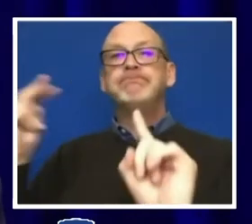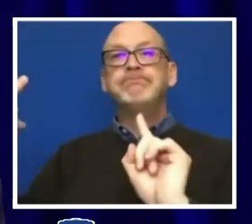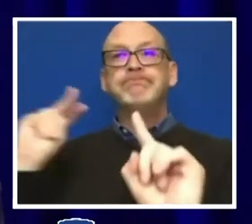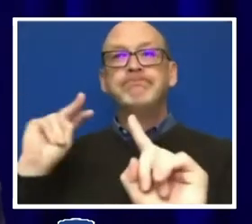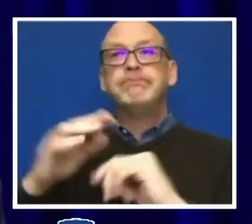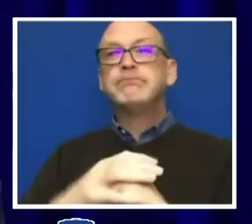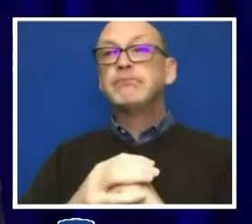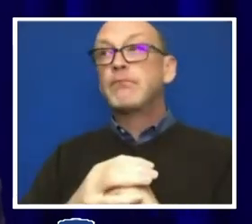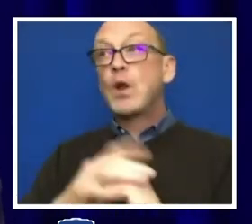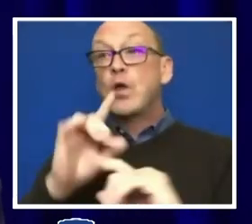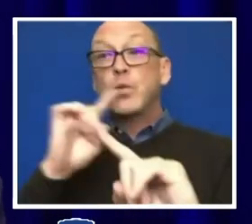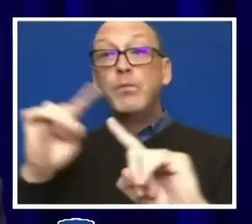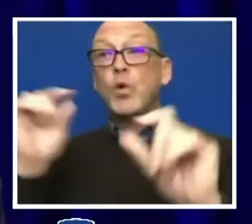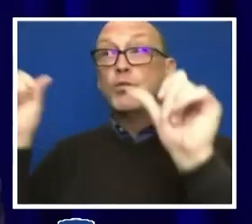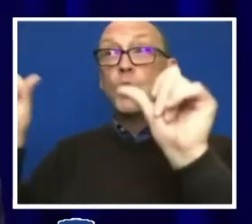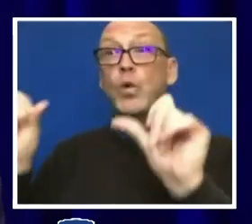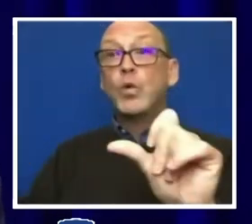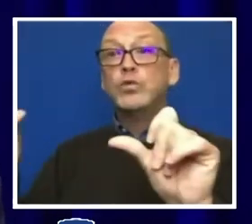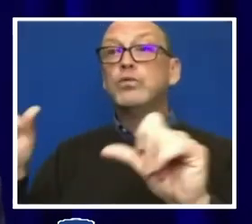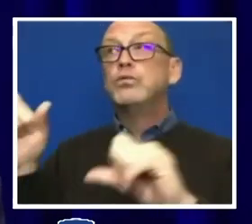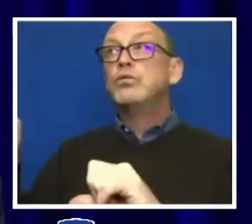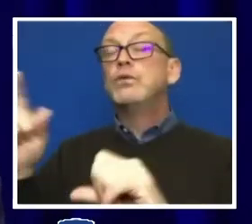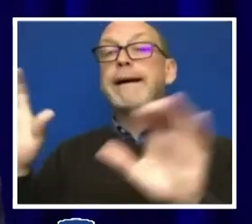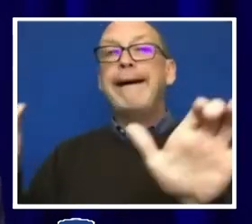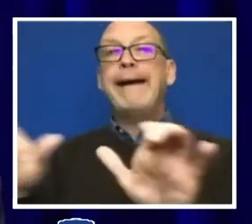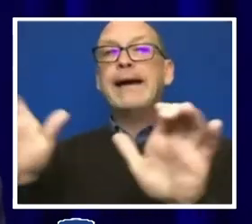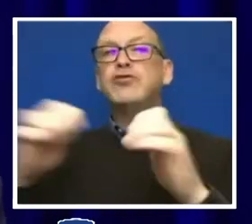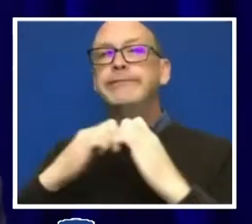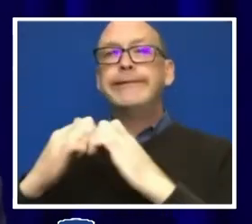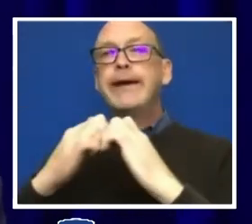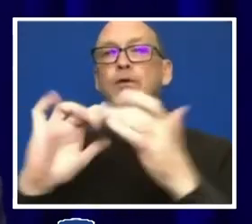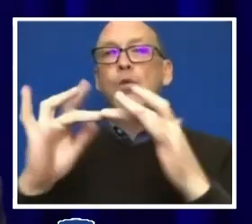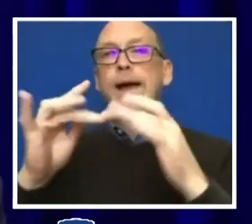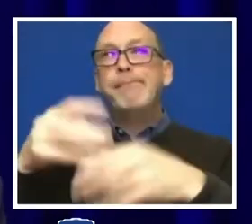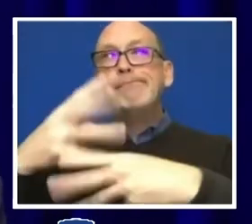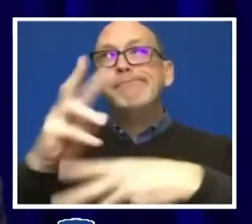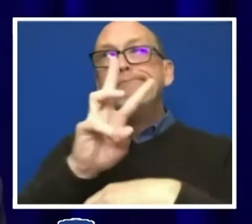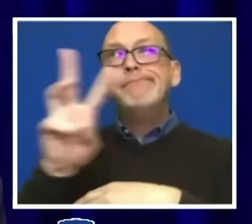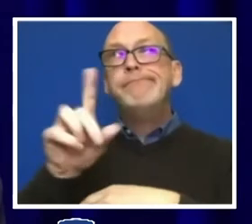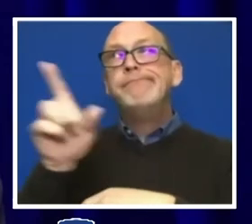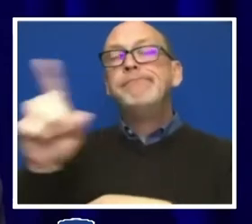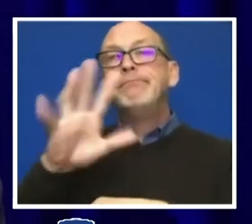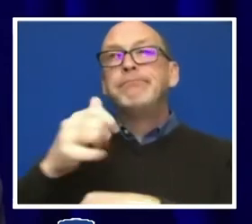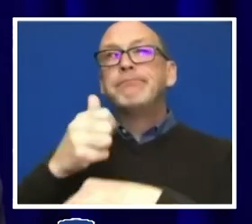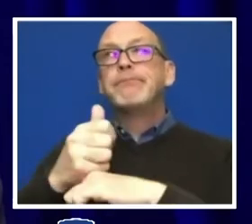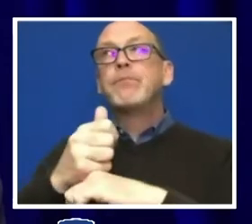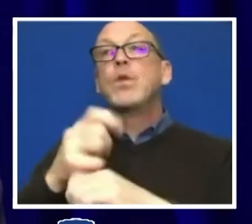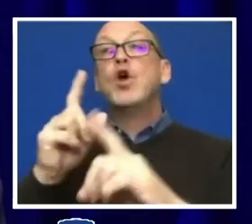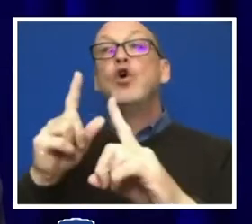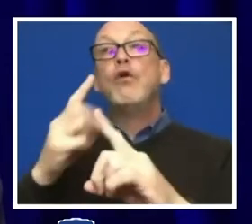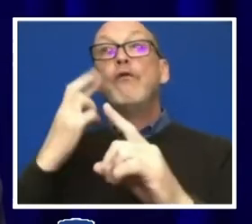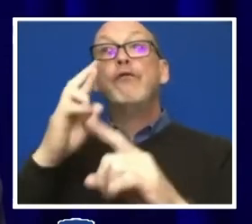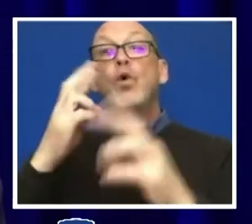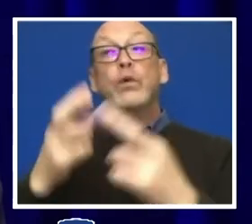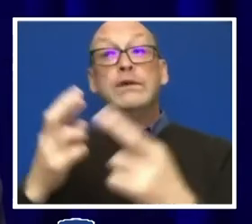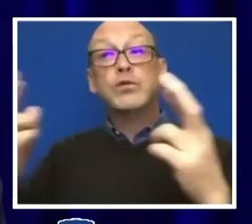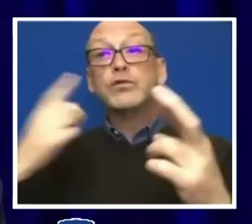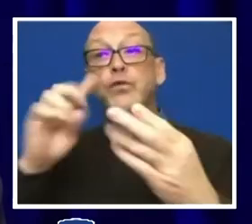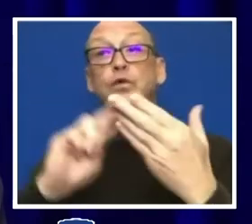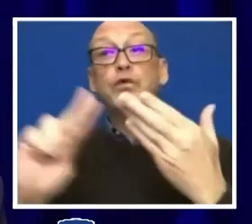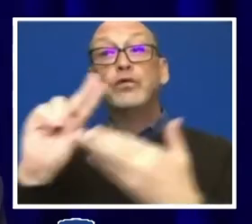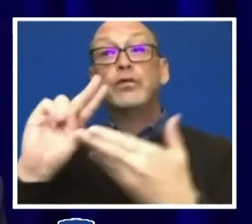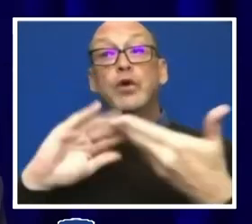reports are posted on the Action Together website, a site created to be a resource for the university community.